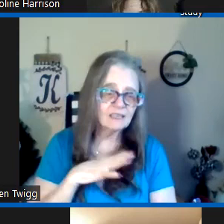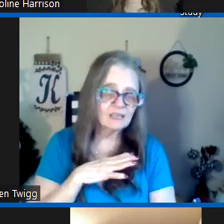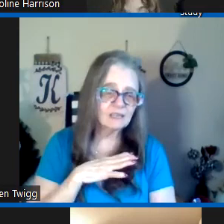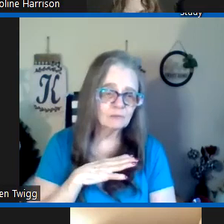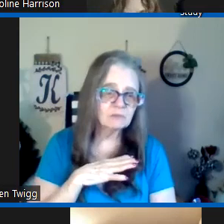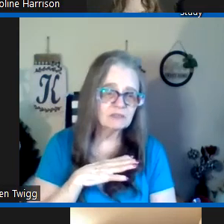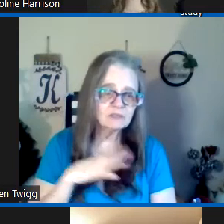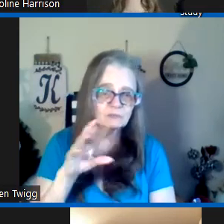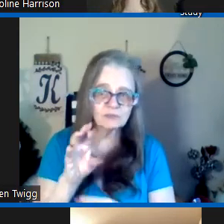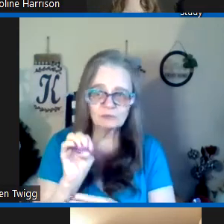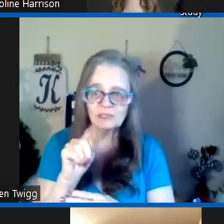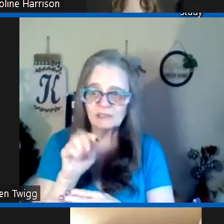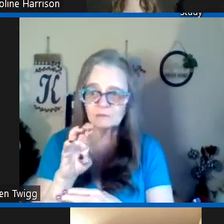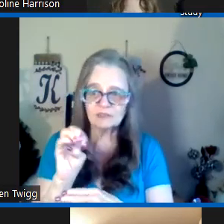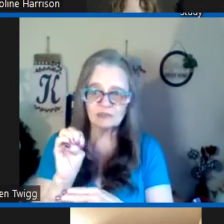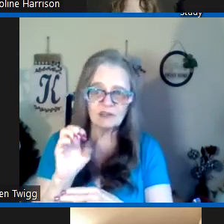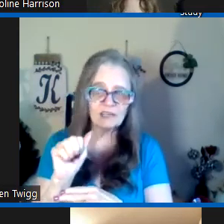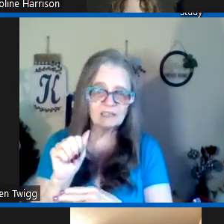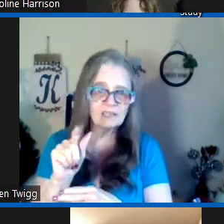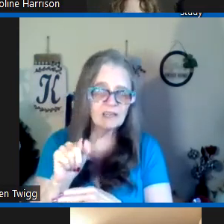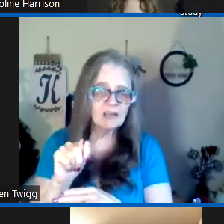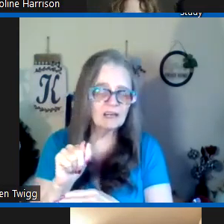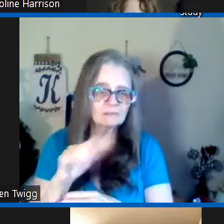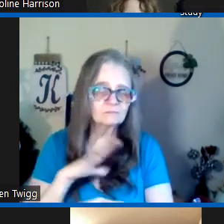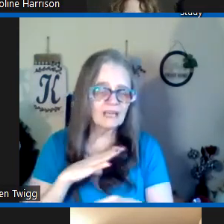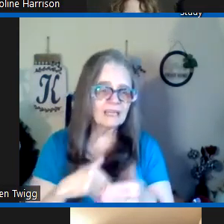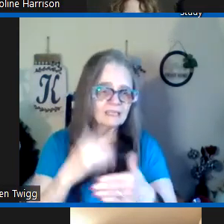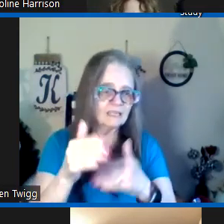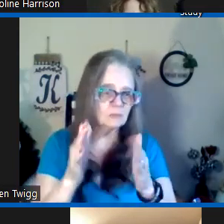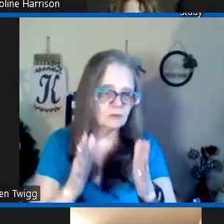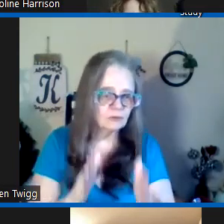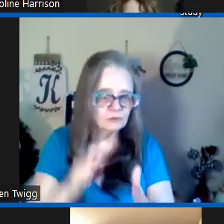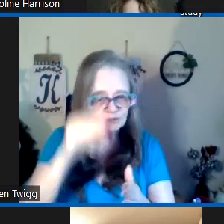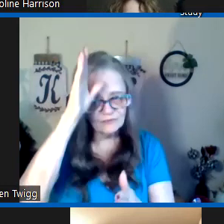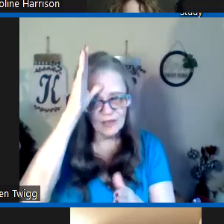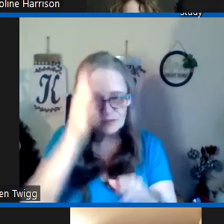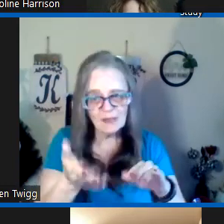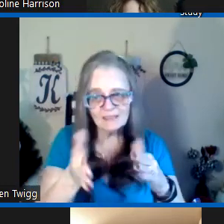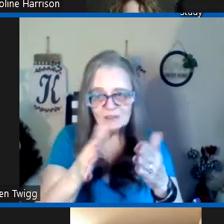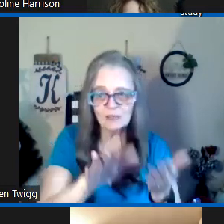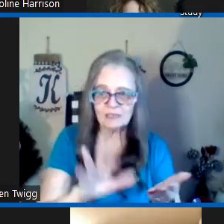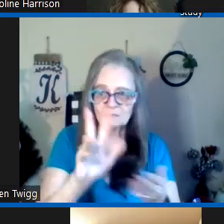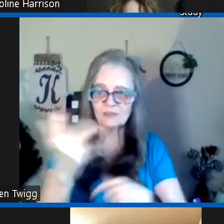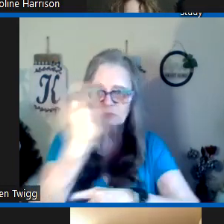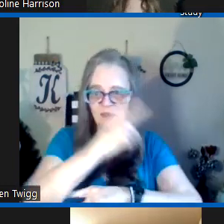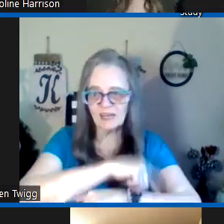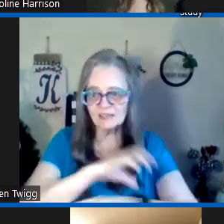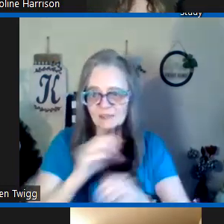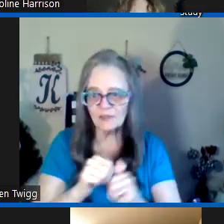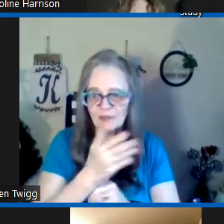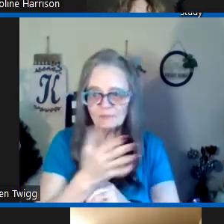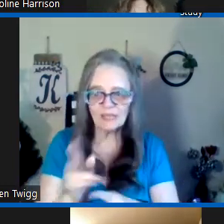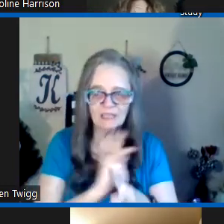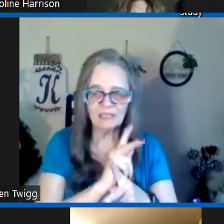i had a woman's retreat that was great um i had a neighbor whose father passed away and i was three